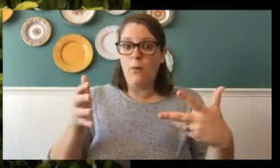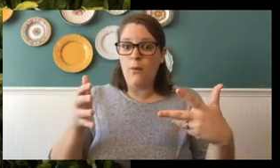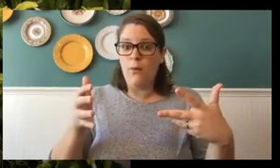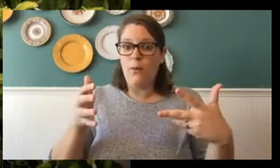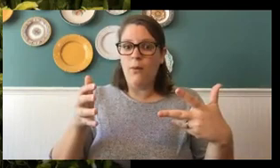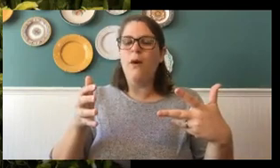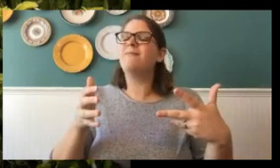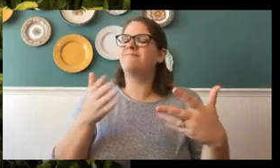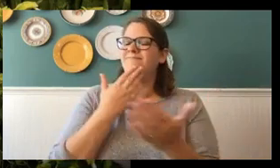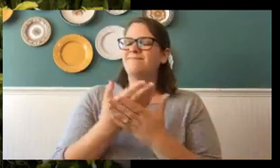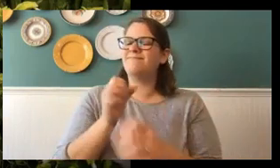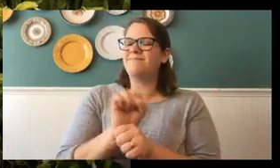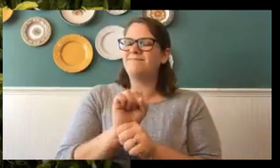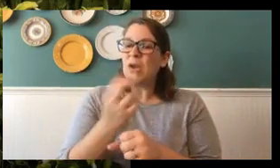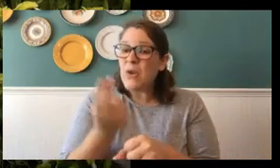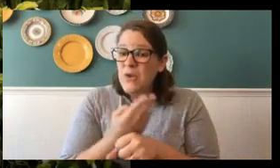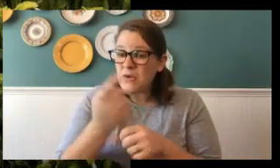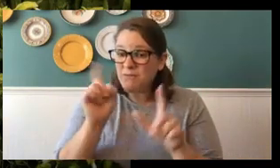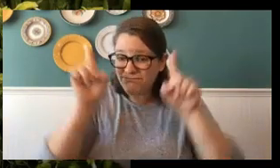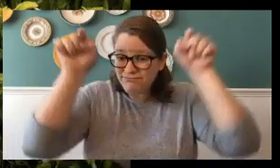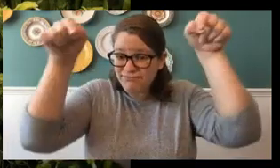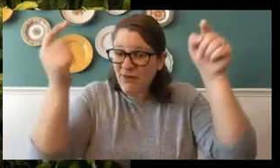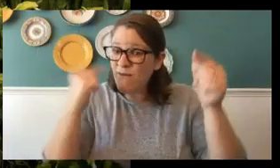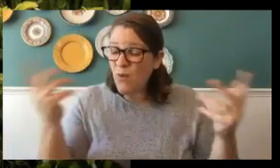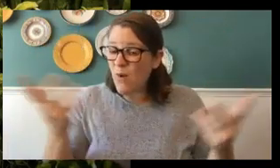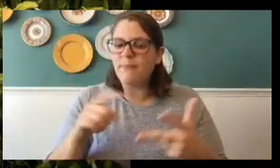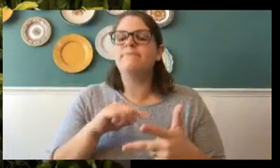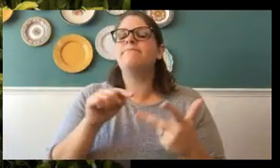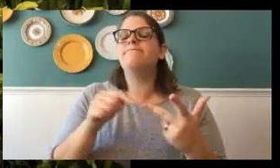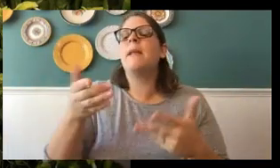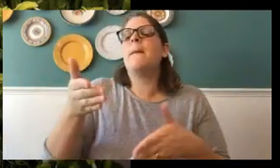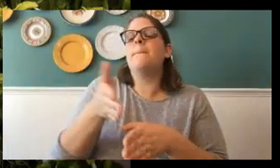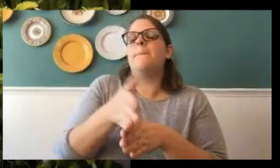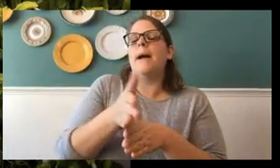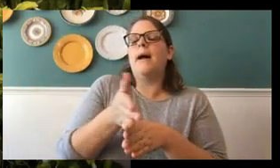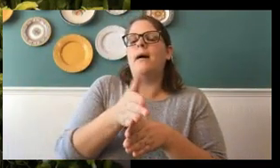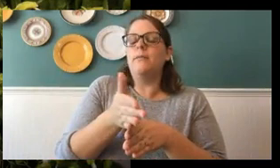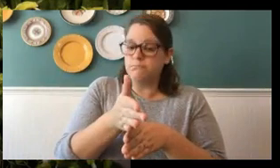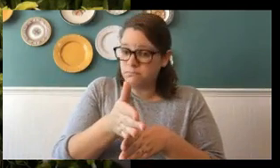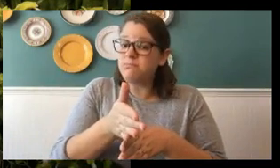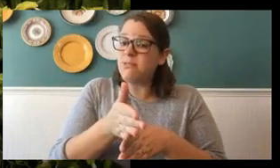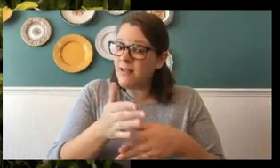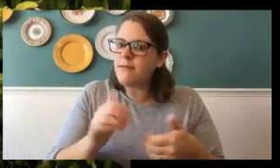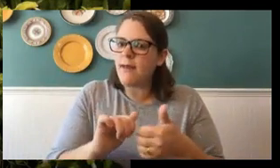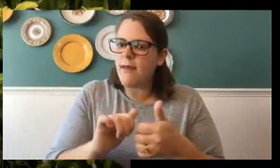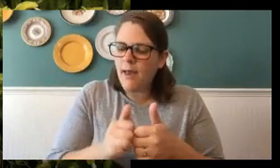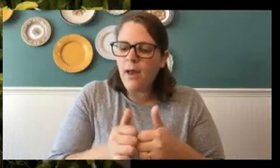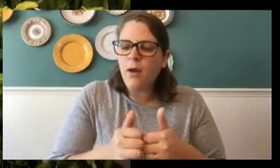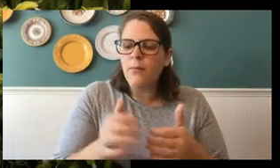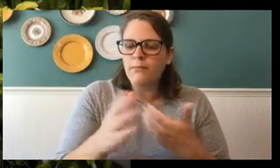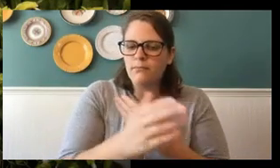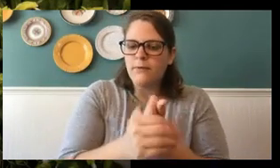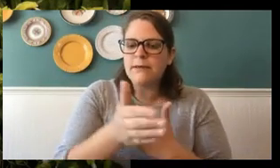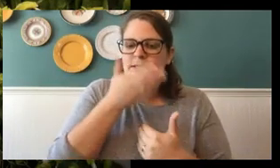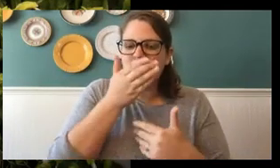whoa. Good job. They use their antennas for balancing. That's what a butterfly smells with. So, a